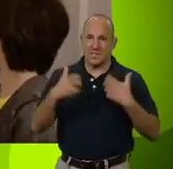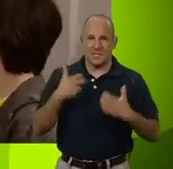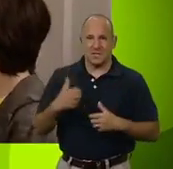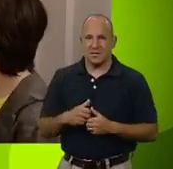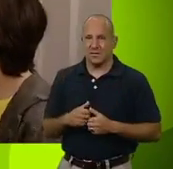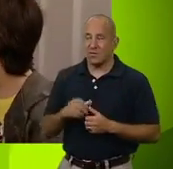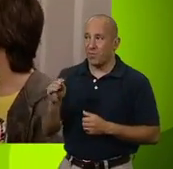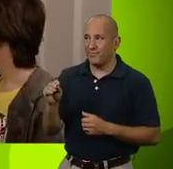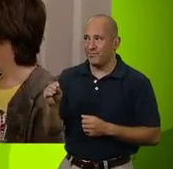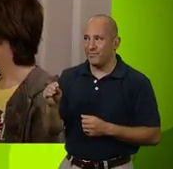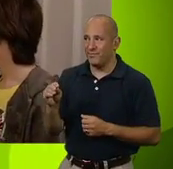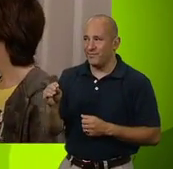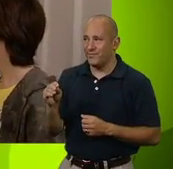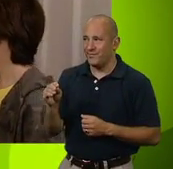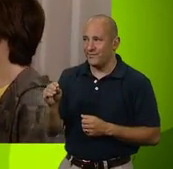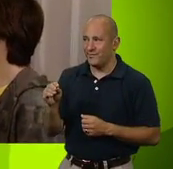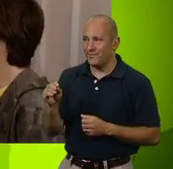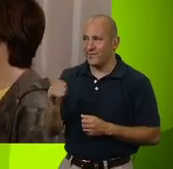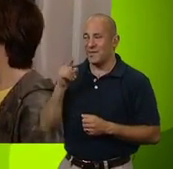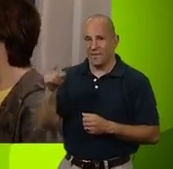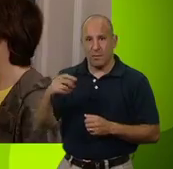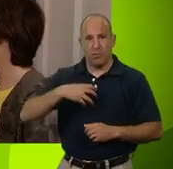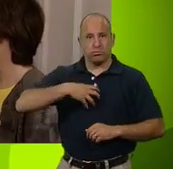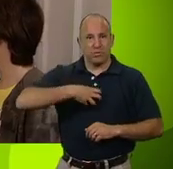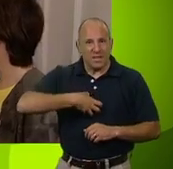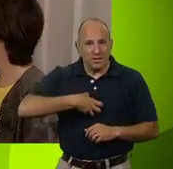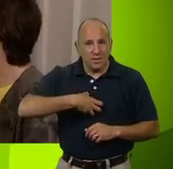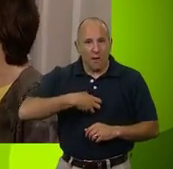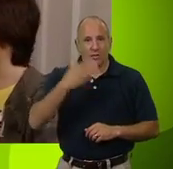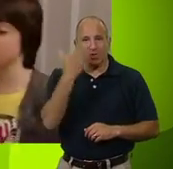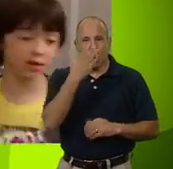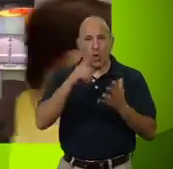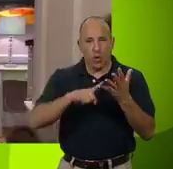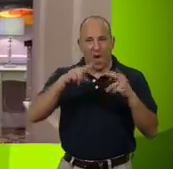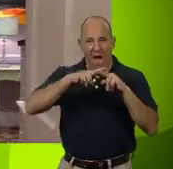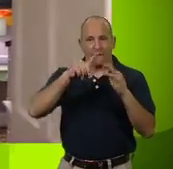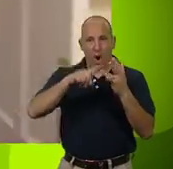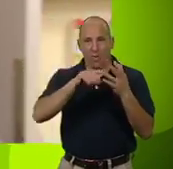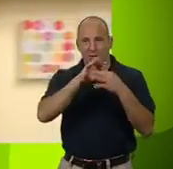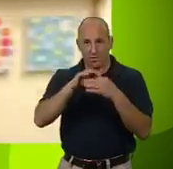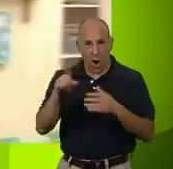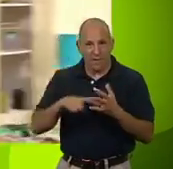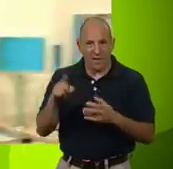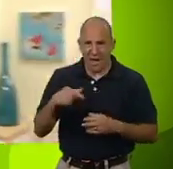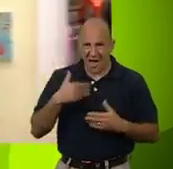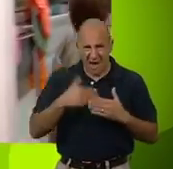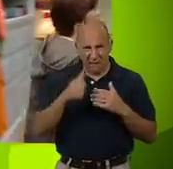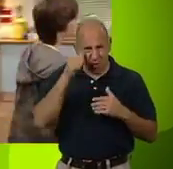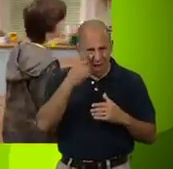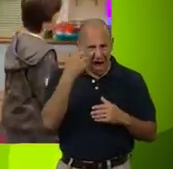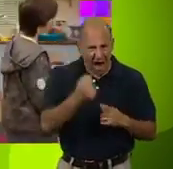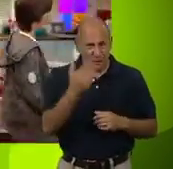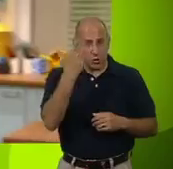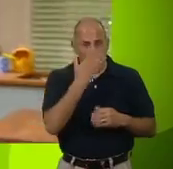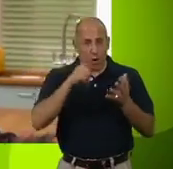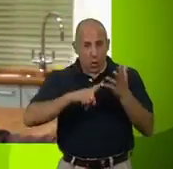Stop that. Oliver also happens to be the president of the School UFO Society. I didn't even know there was a School UFO Society.